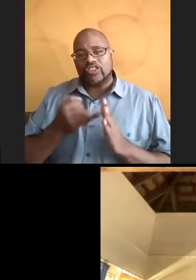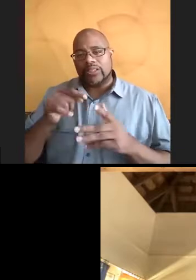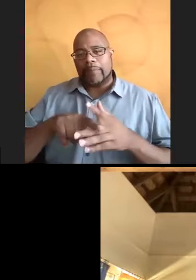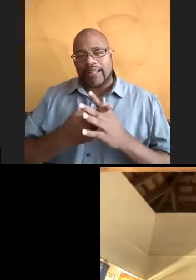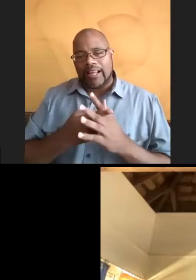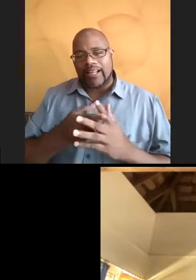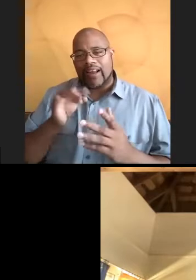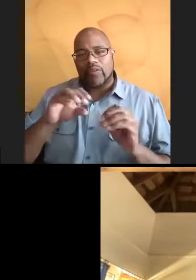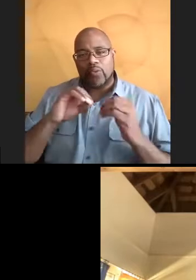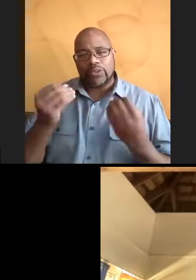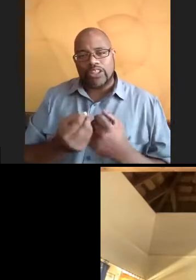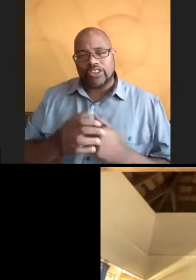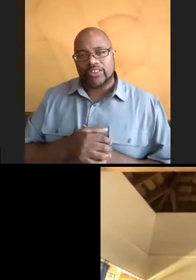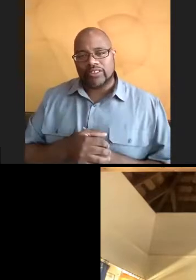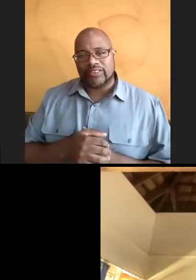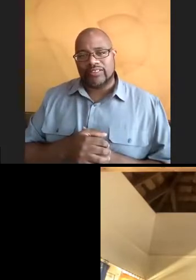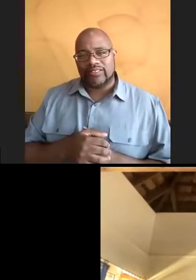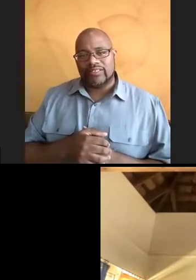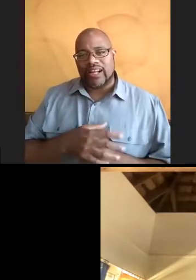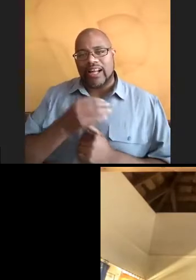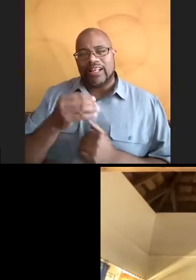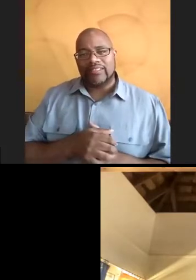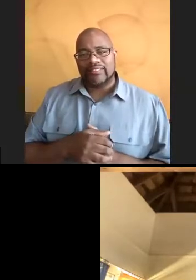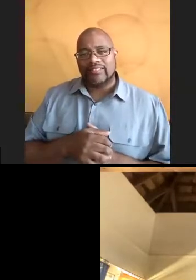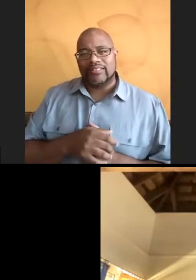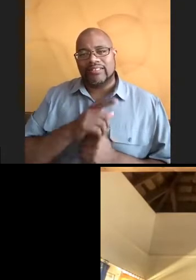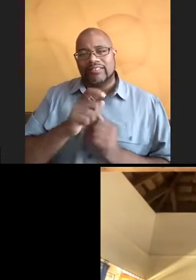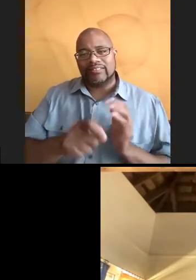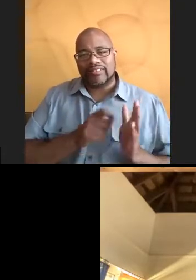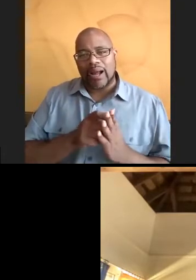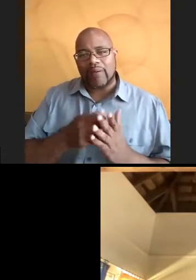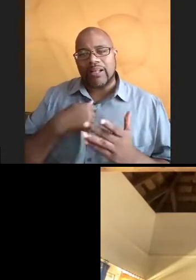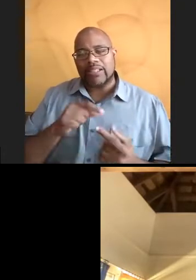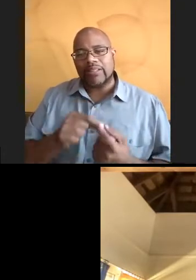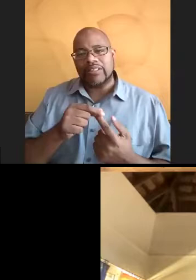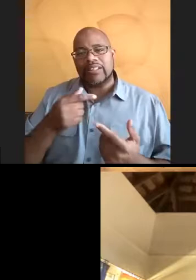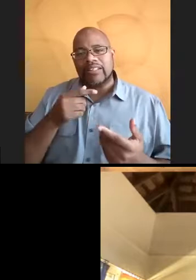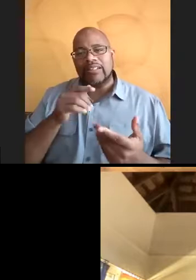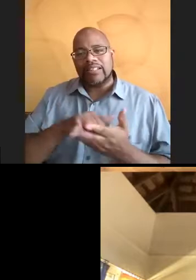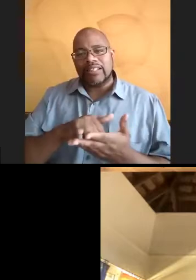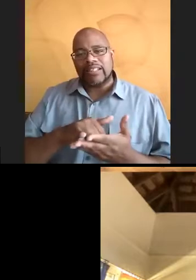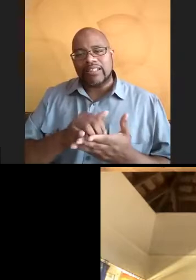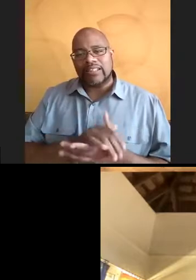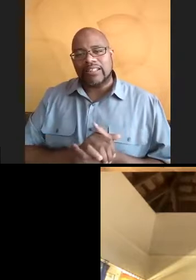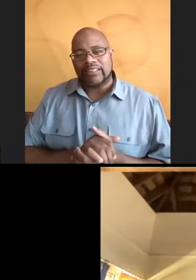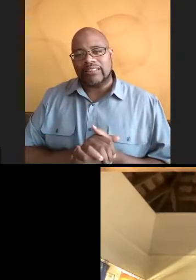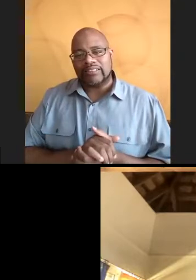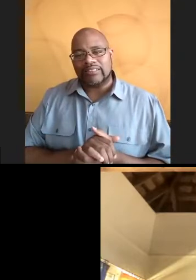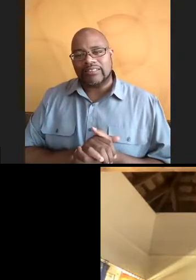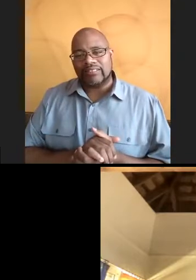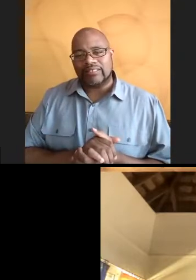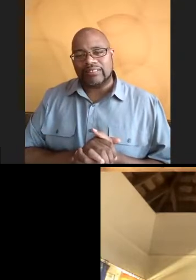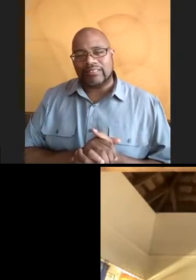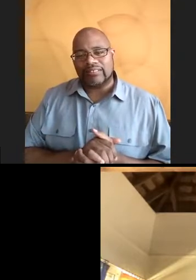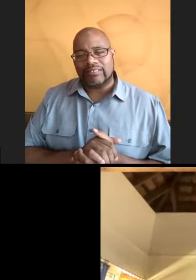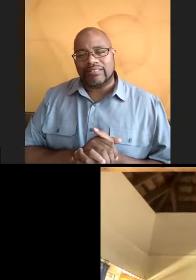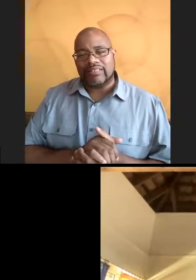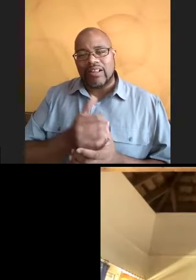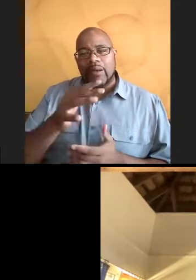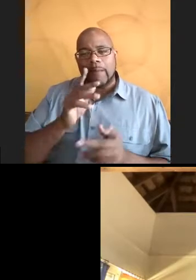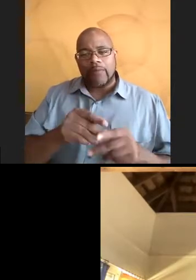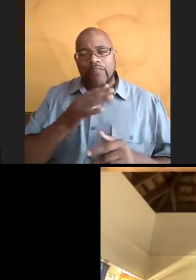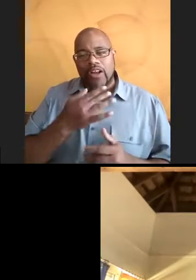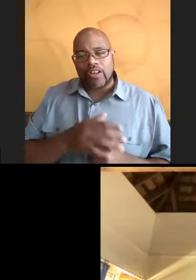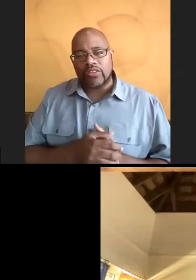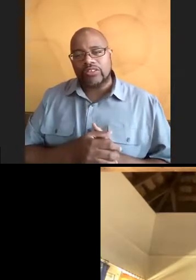of the organization and there are times, you especially I've navigated spaces where I'm the only person of color and that can be very